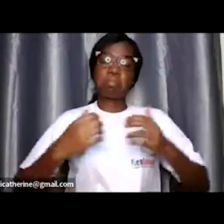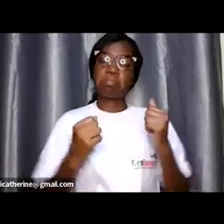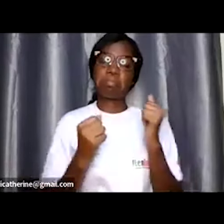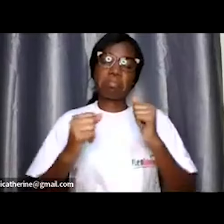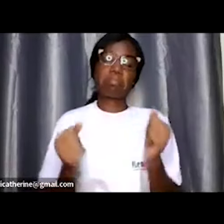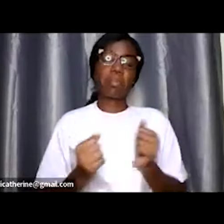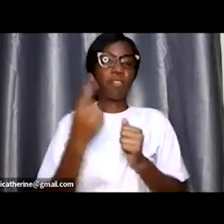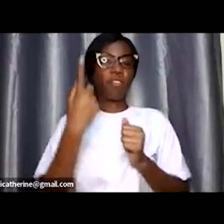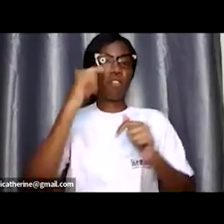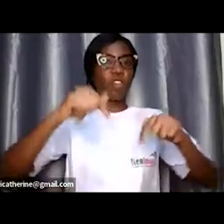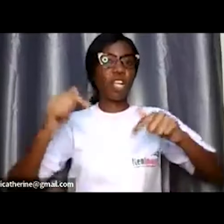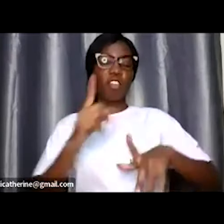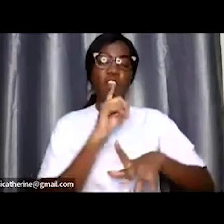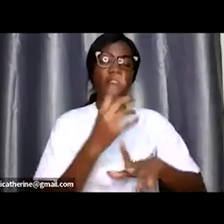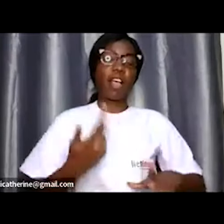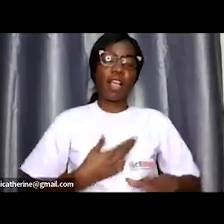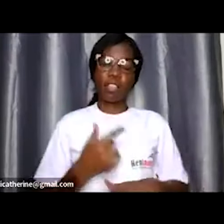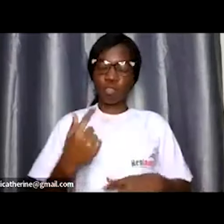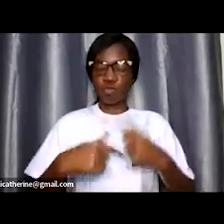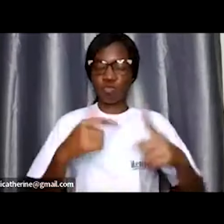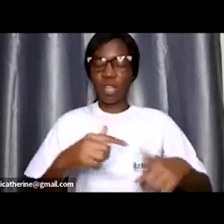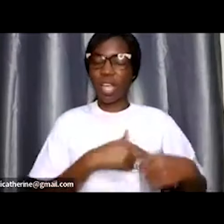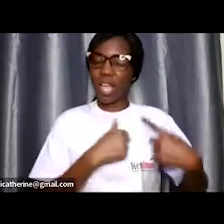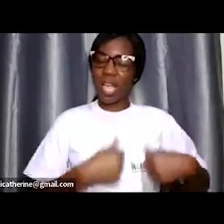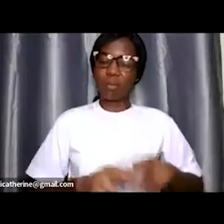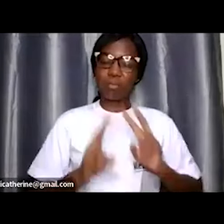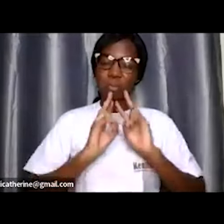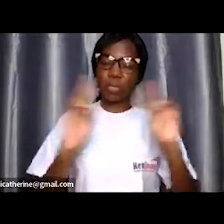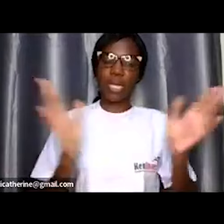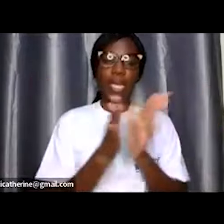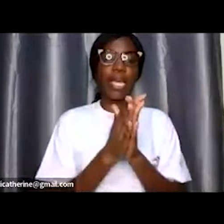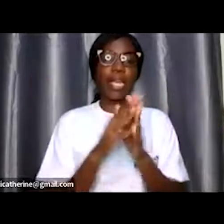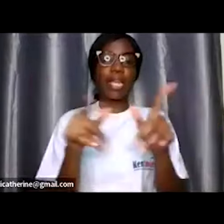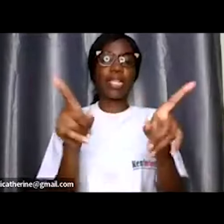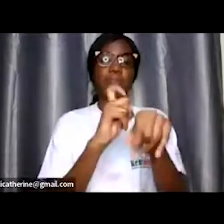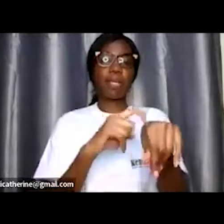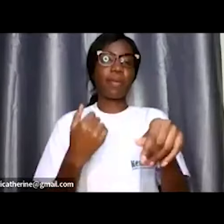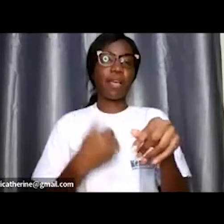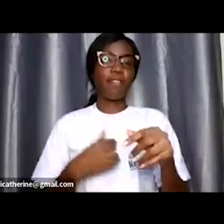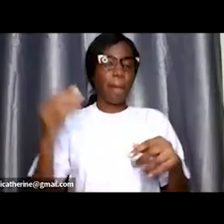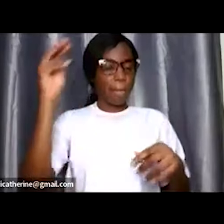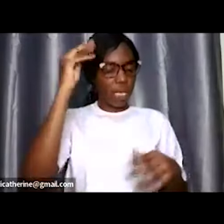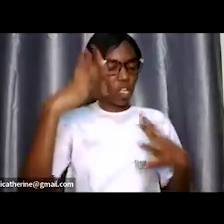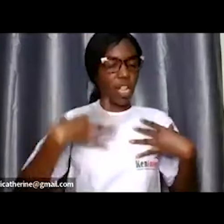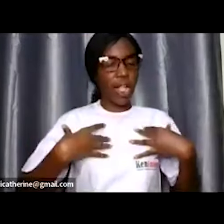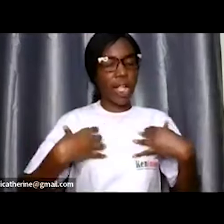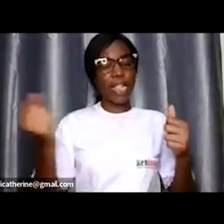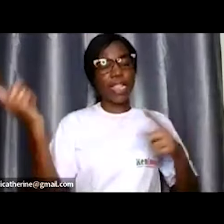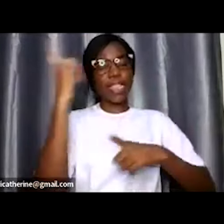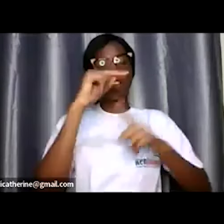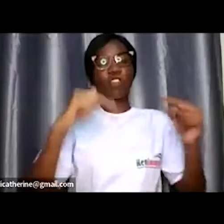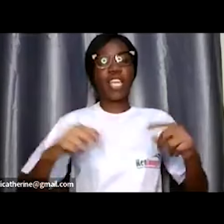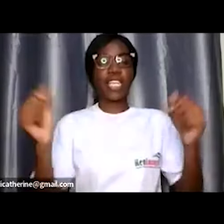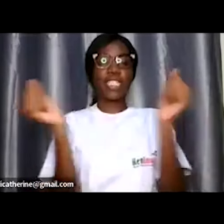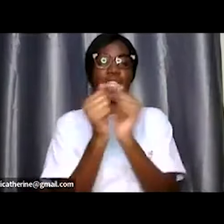the same with the heart of gratitude that we continue to do this and of course uh happy mental health day today 10th of october is